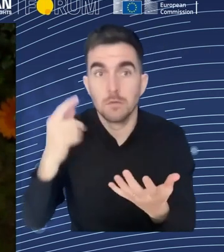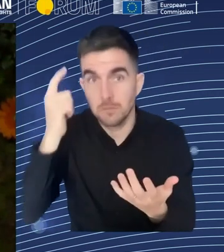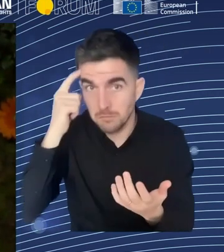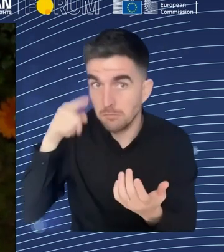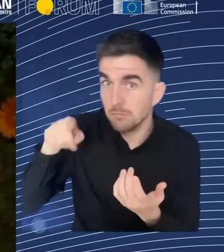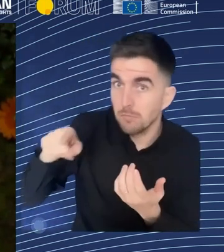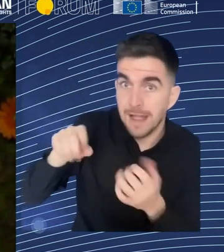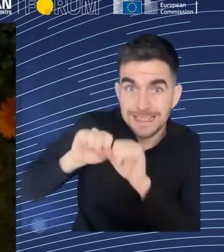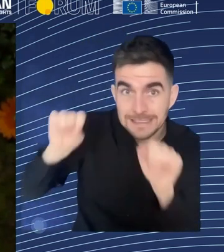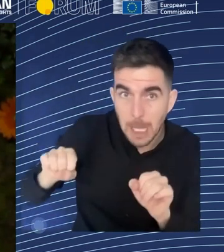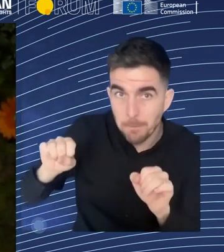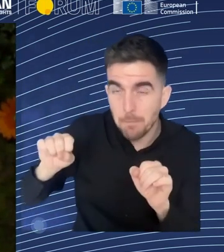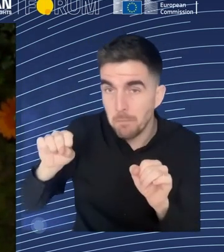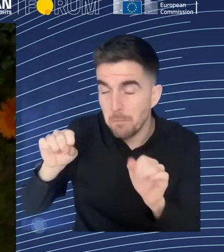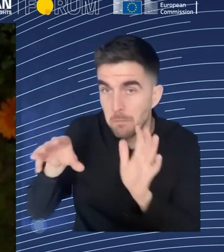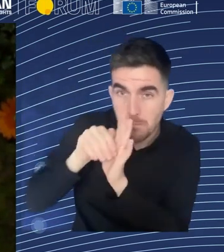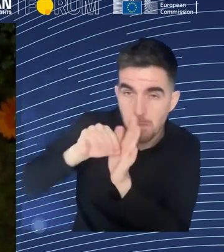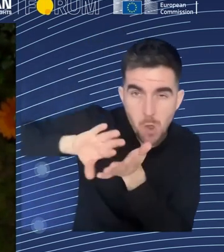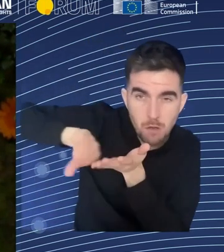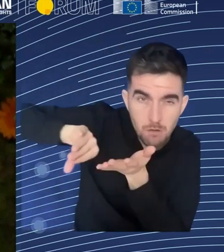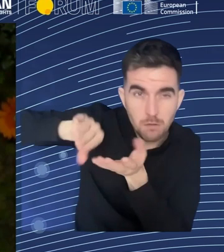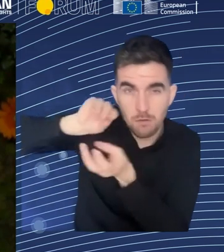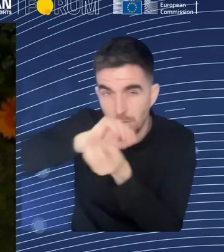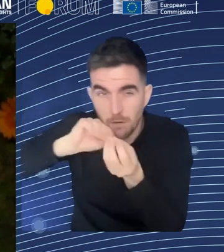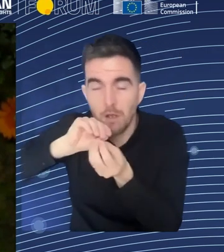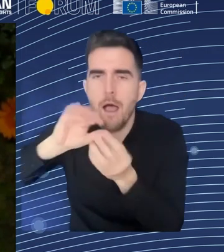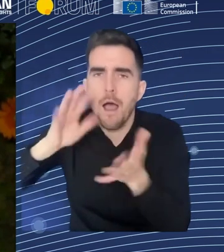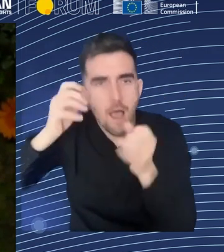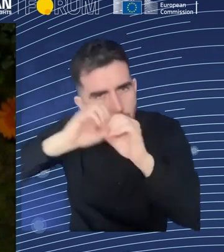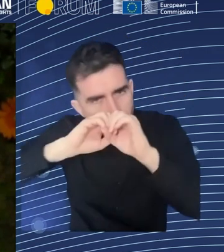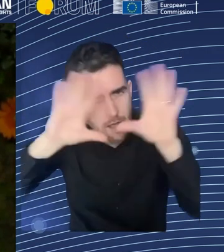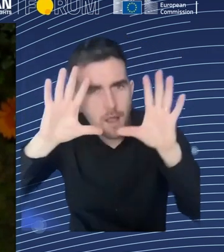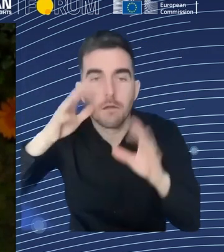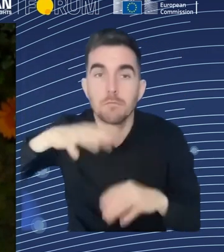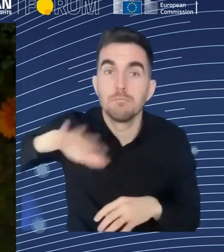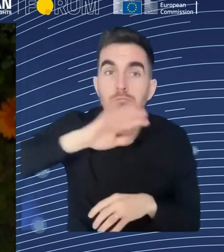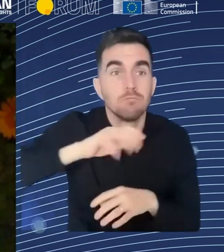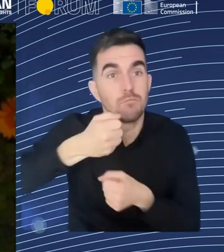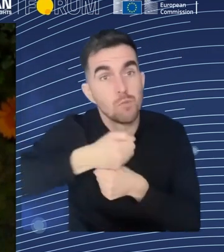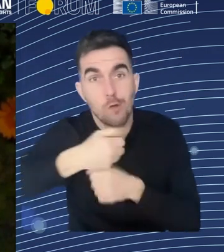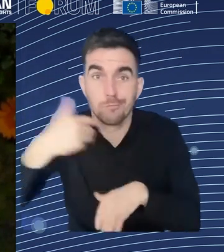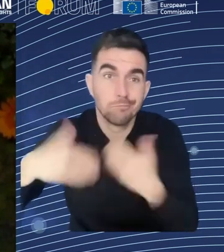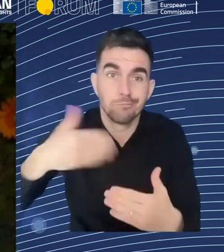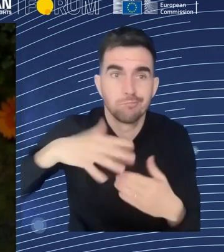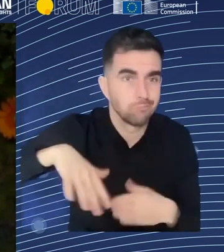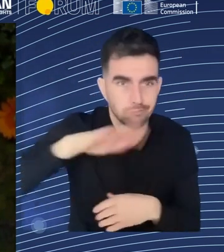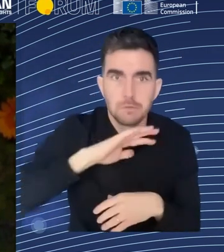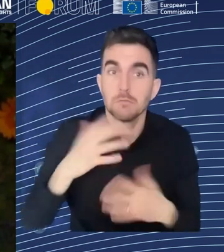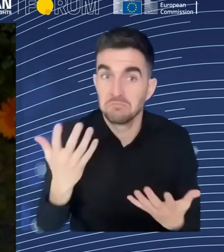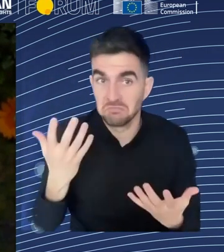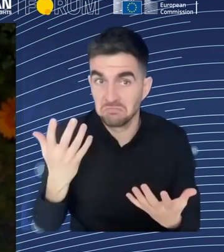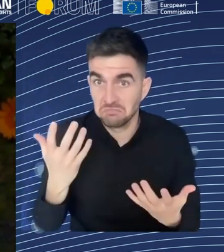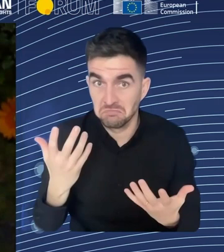information asymmetries and the novel privacy harm, as well as try to make sure there is space for contestation and this re-establishment of human